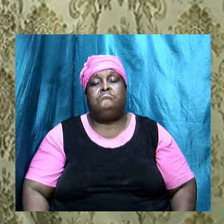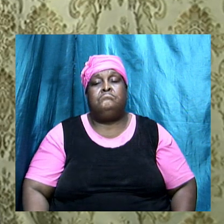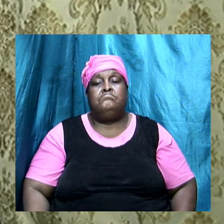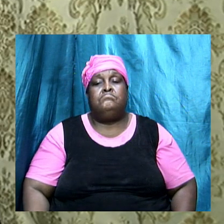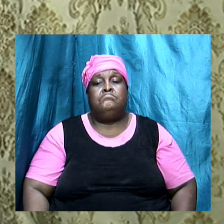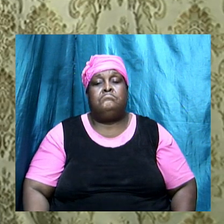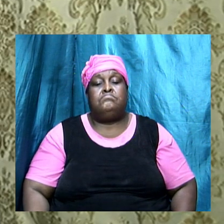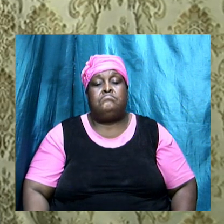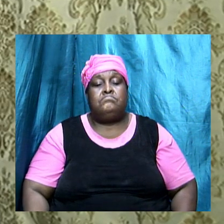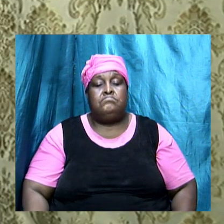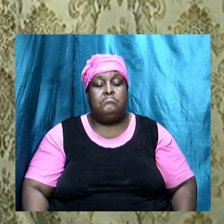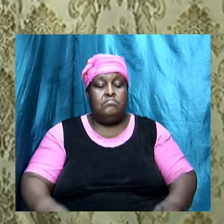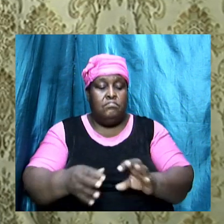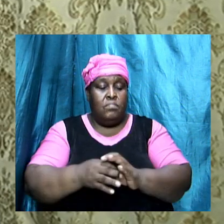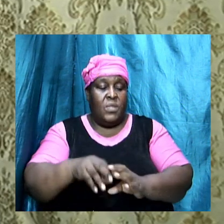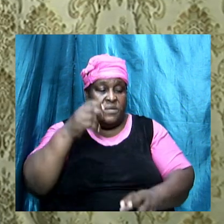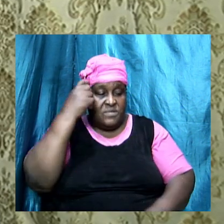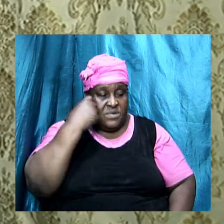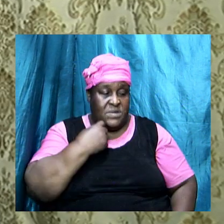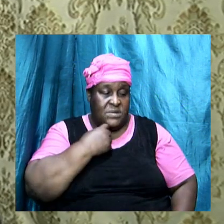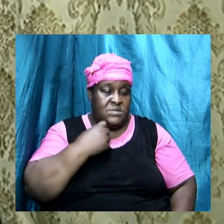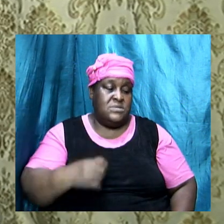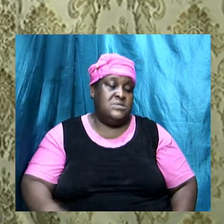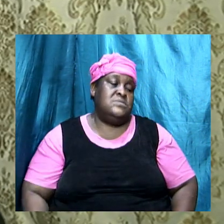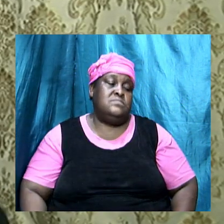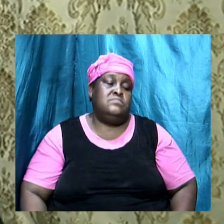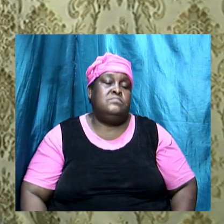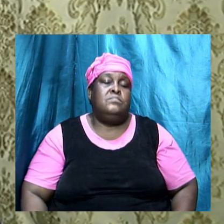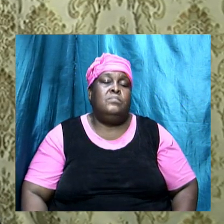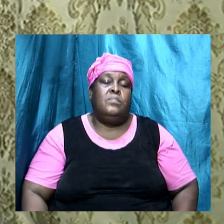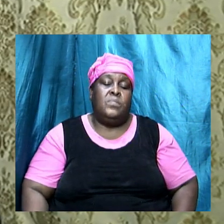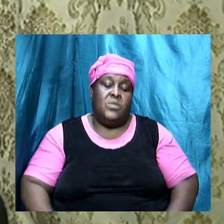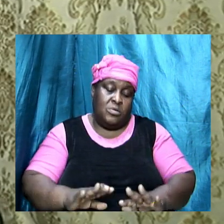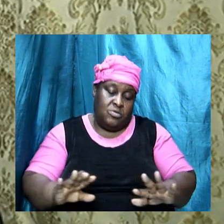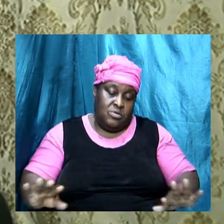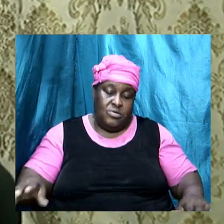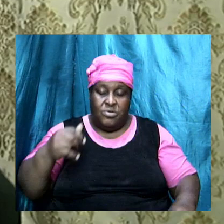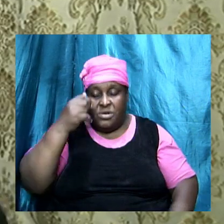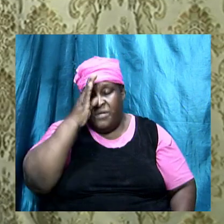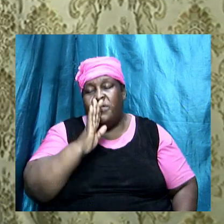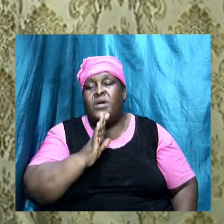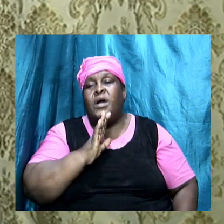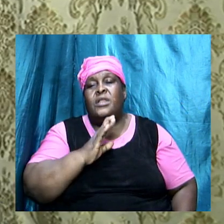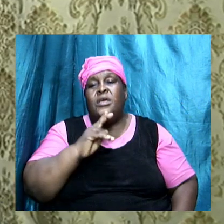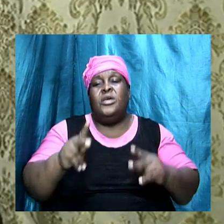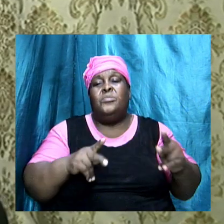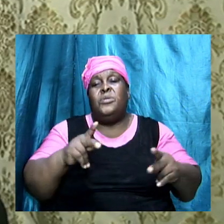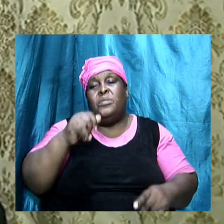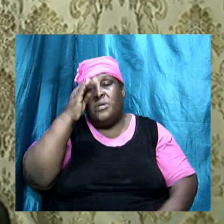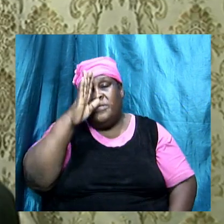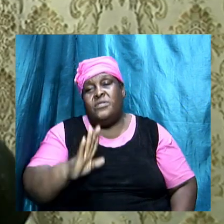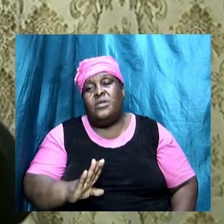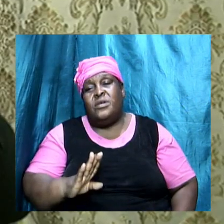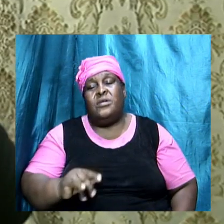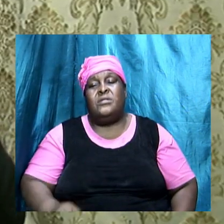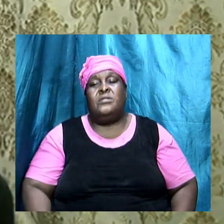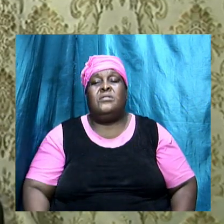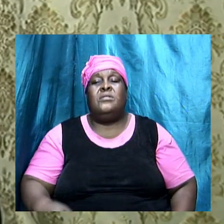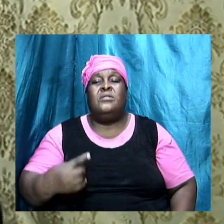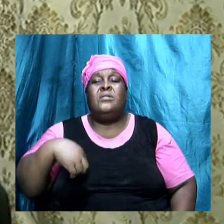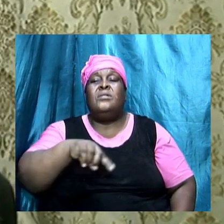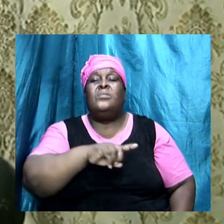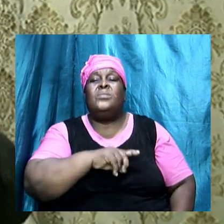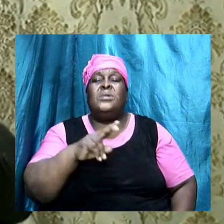of intercourse, I want you to understand tonight, child of God, young people, people of God, amen, that we